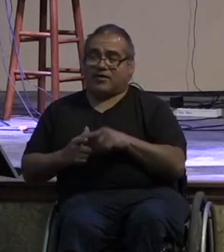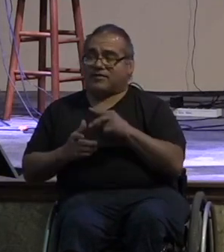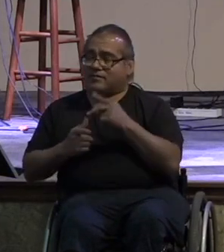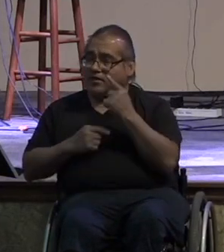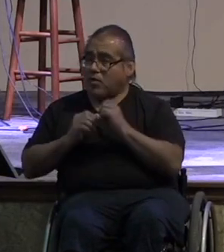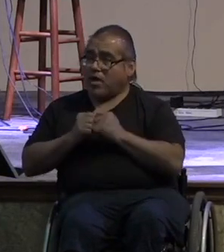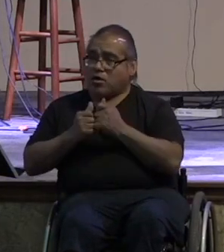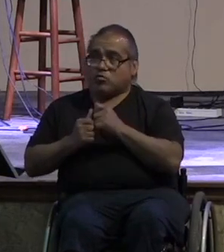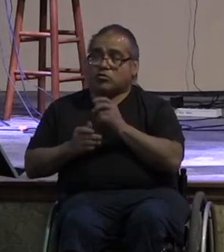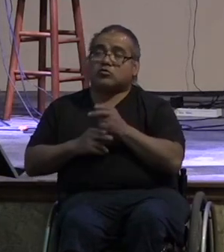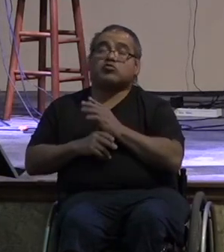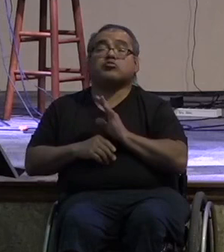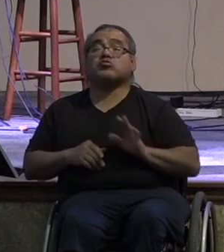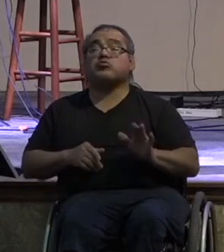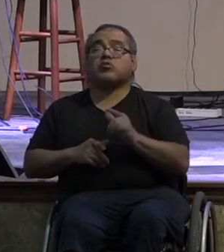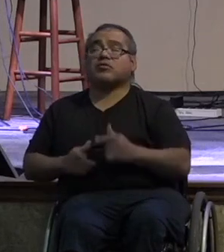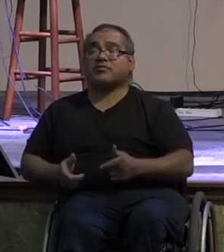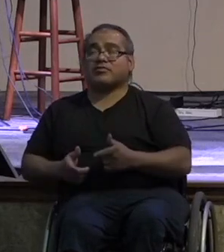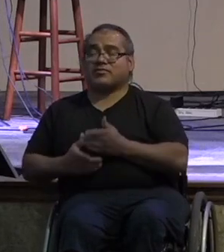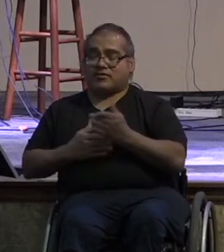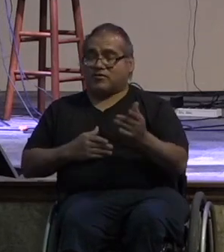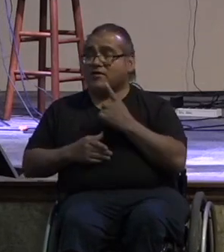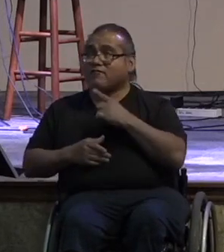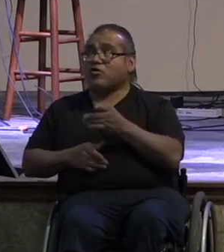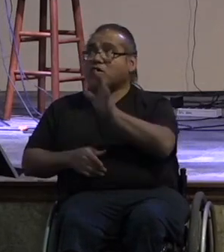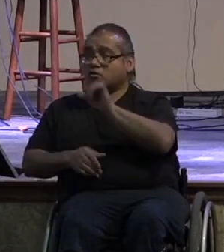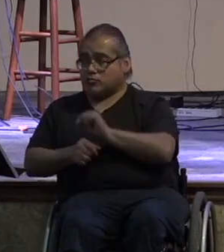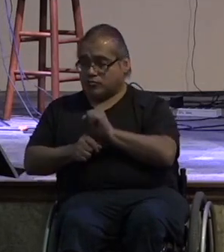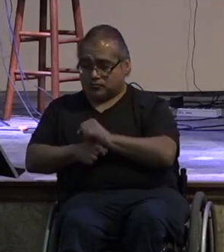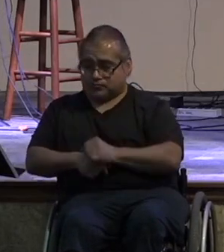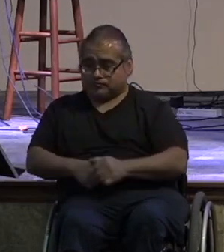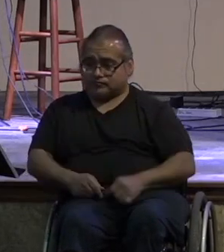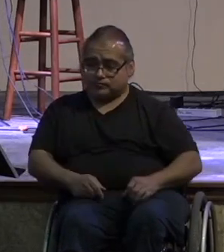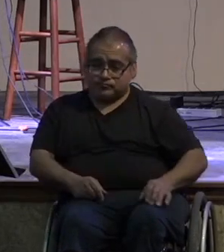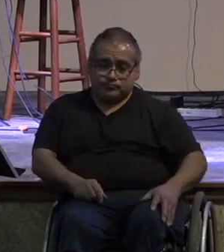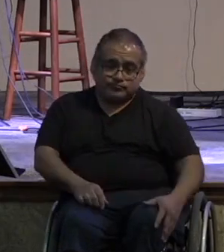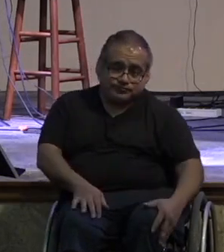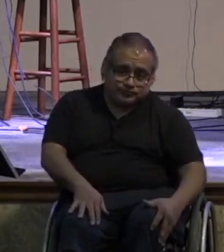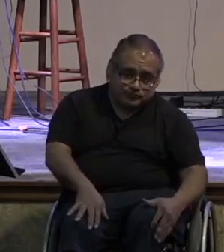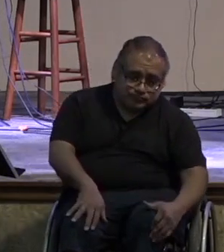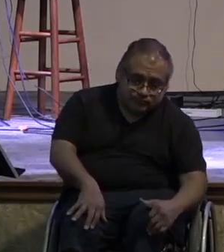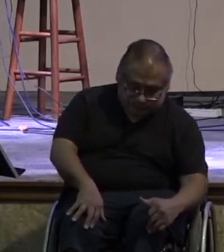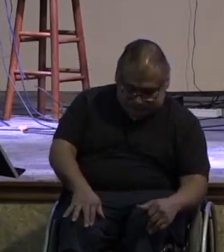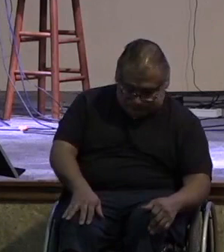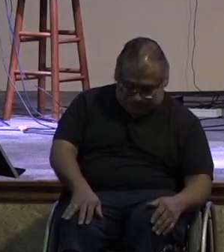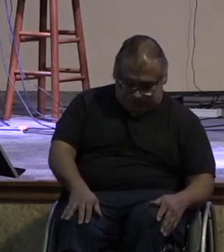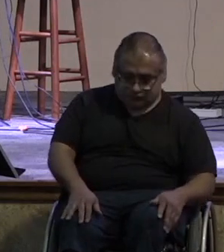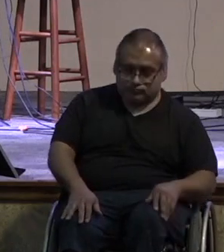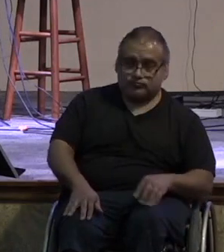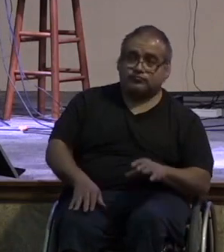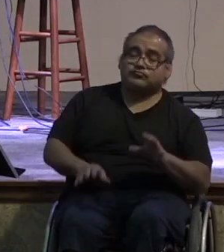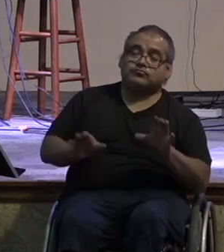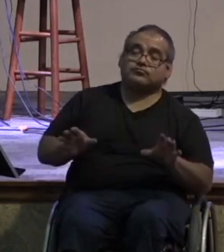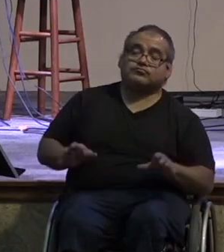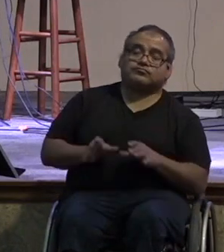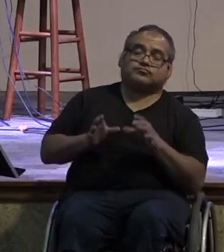and his mission also you could make a list of the skills talents and passions that you have i'm going to encourage you to do that